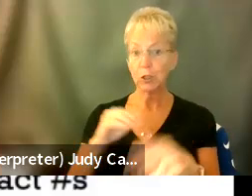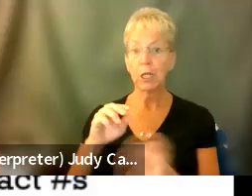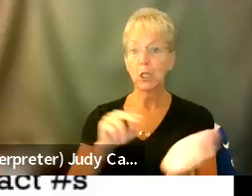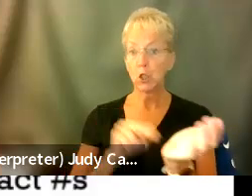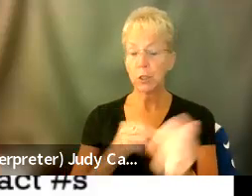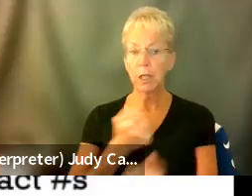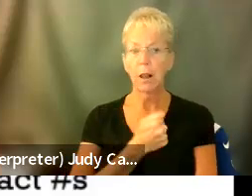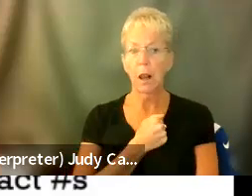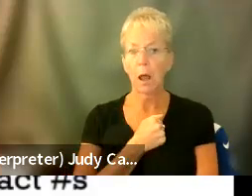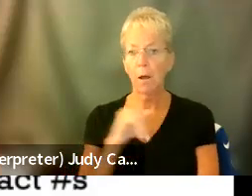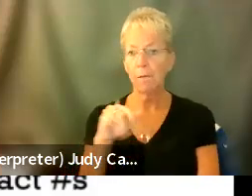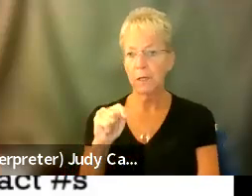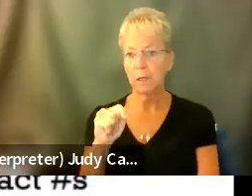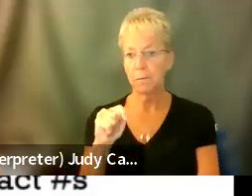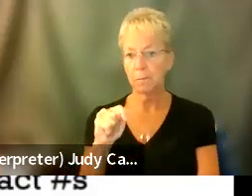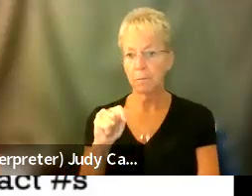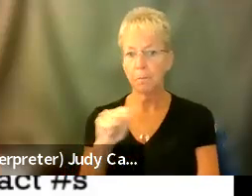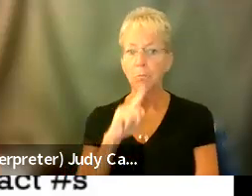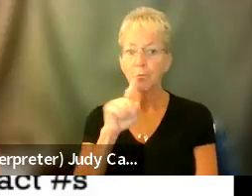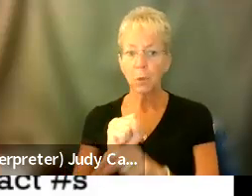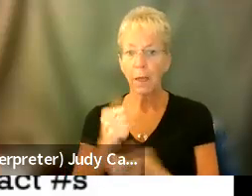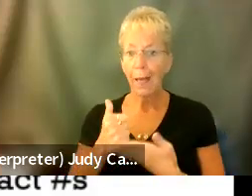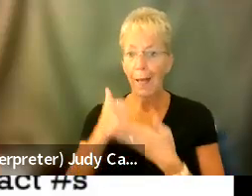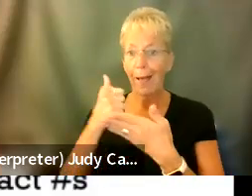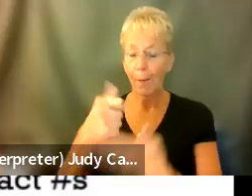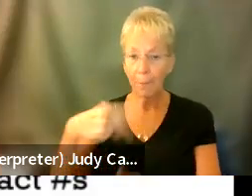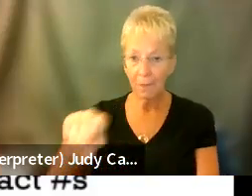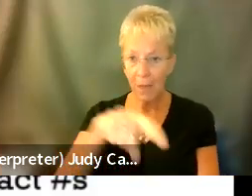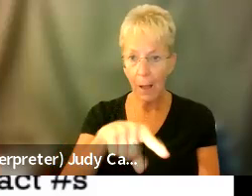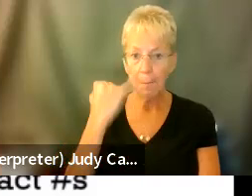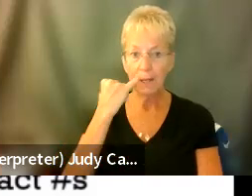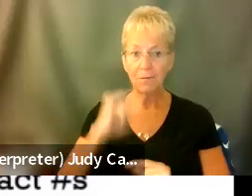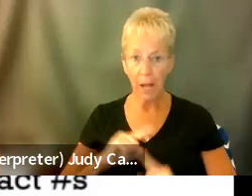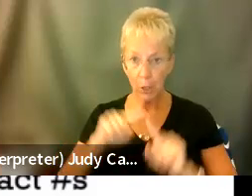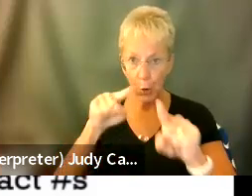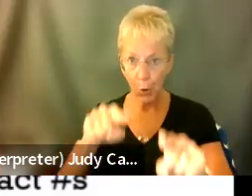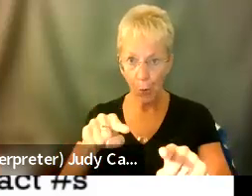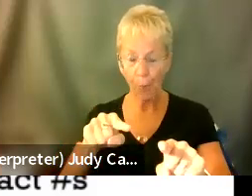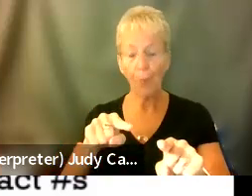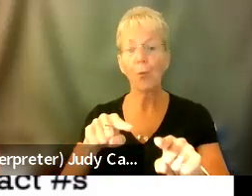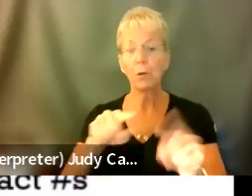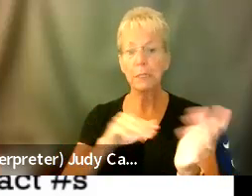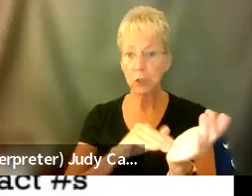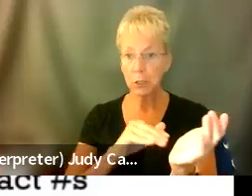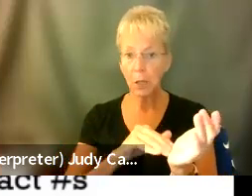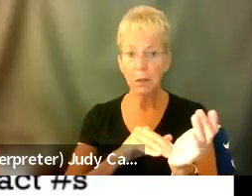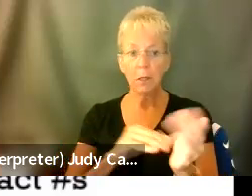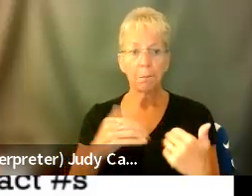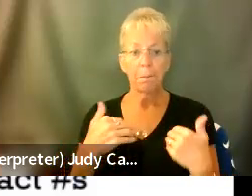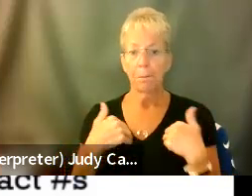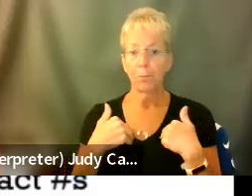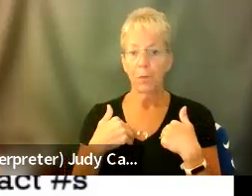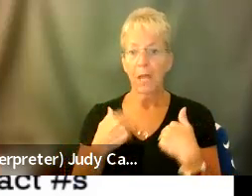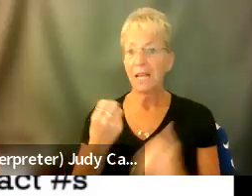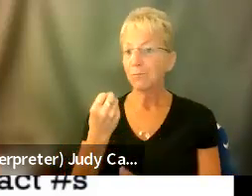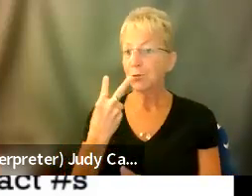it, because it really helps them when I go there. You know, I have like 12 to